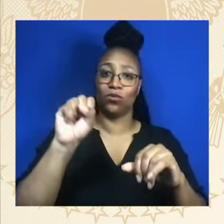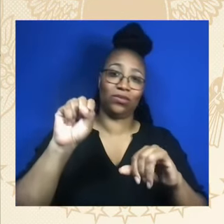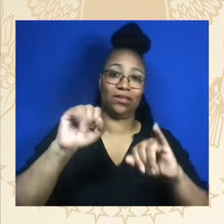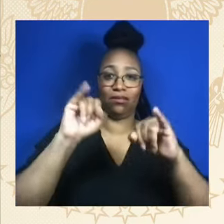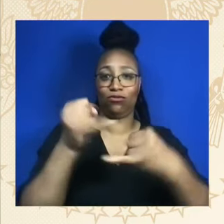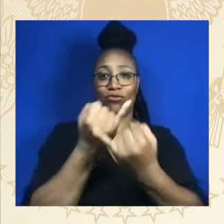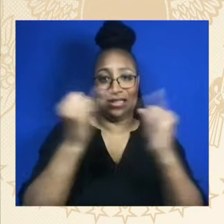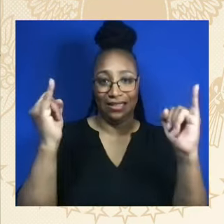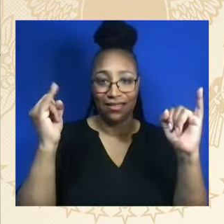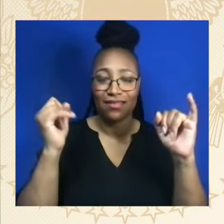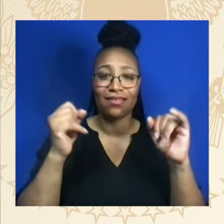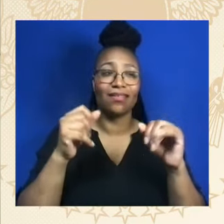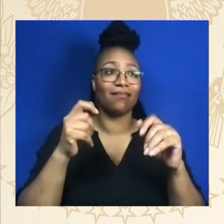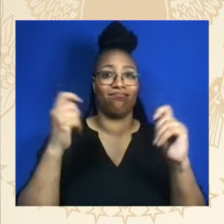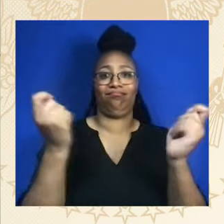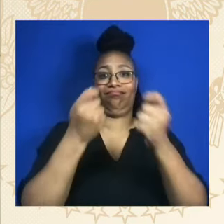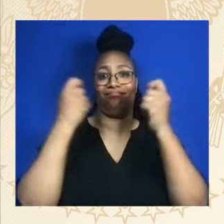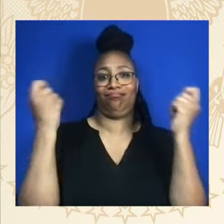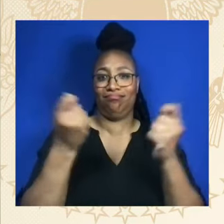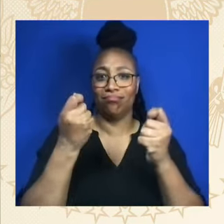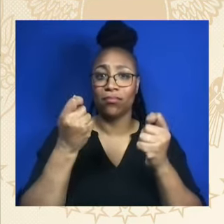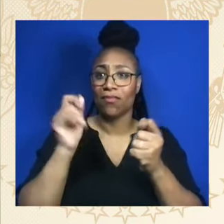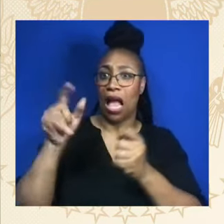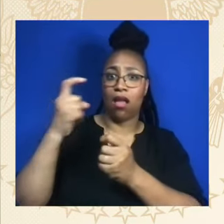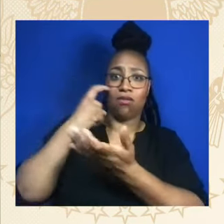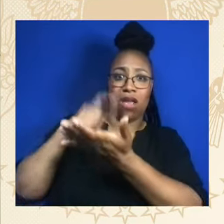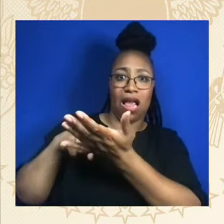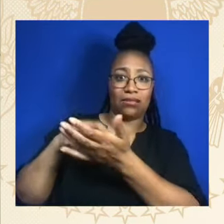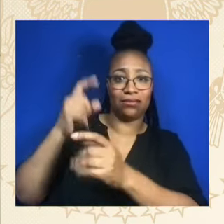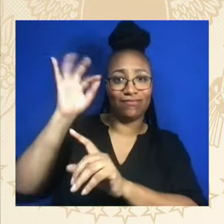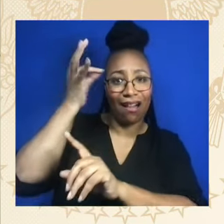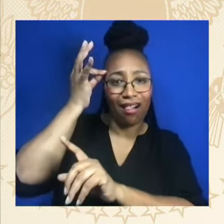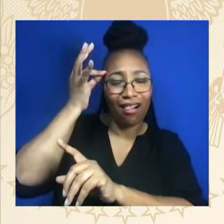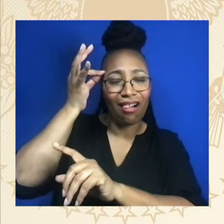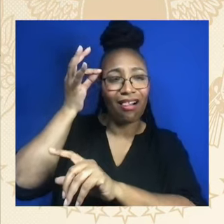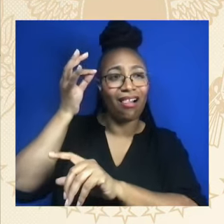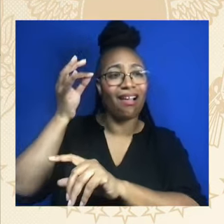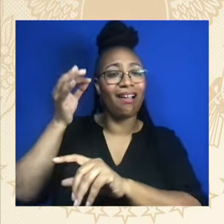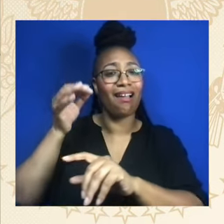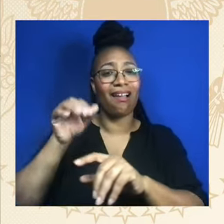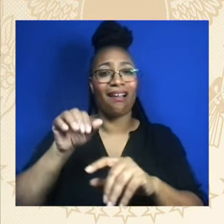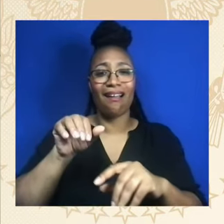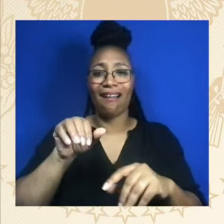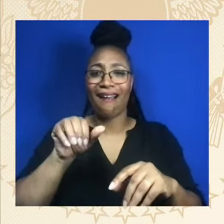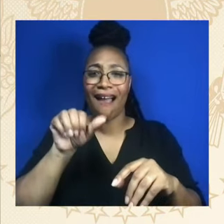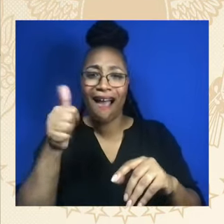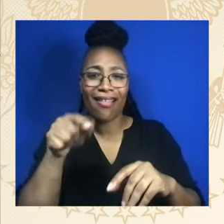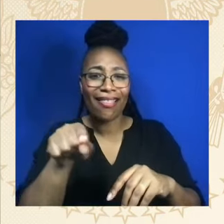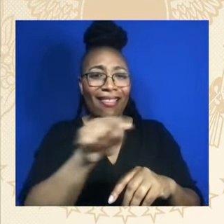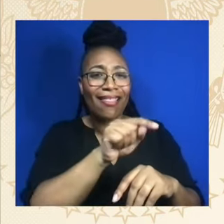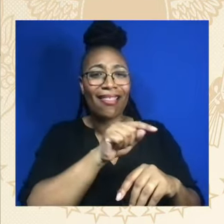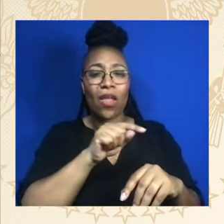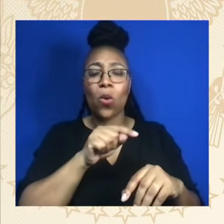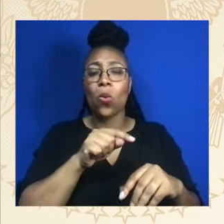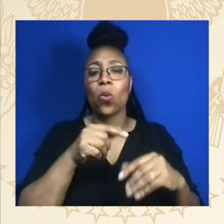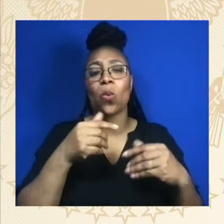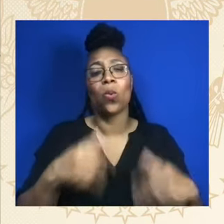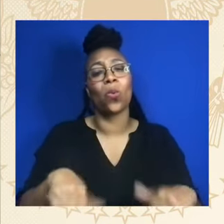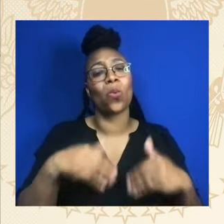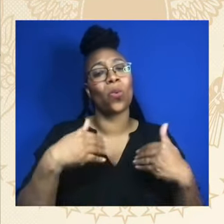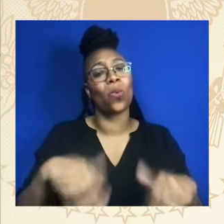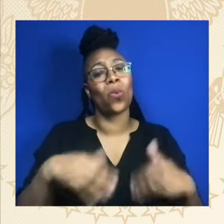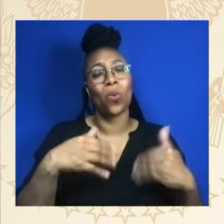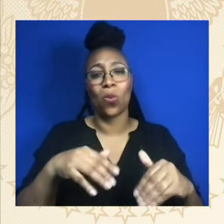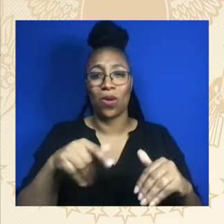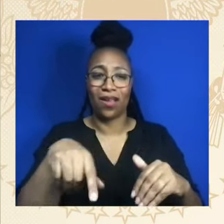and support underserved communities. But we have to keep going. We're not finished yet. Many of you have been